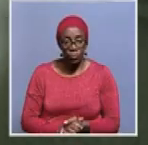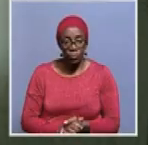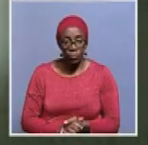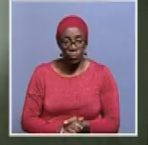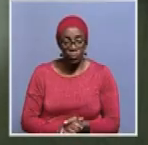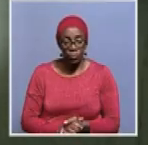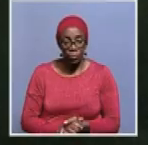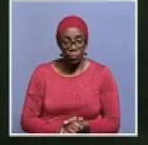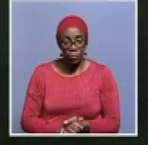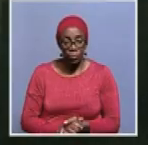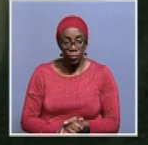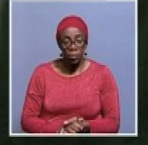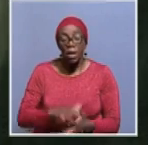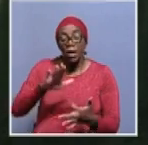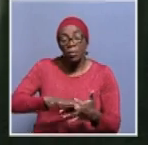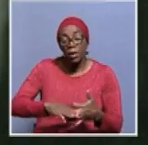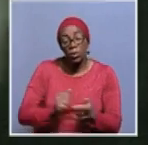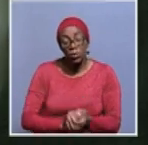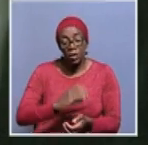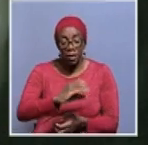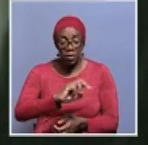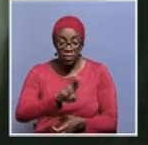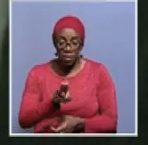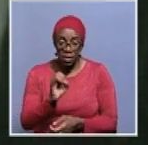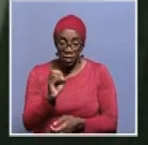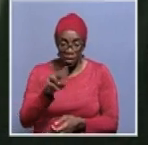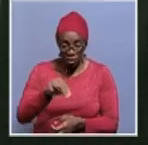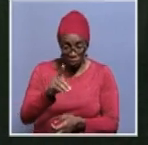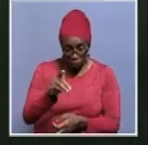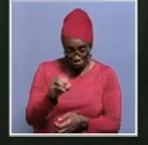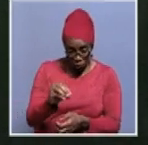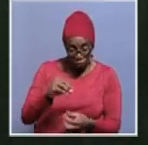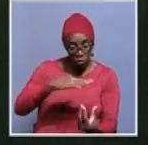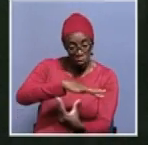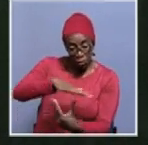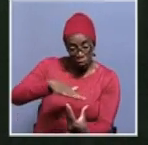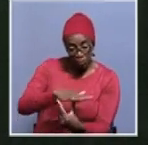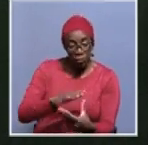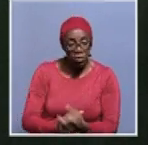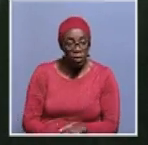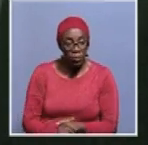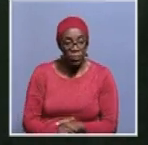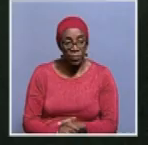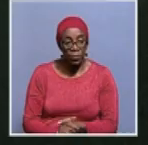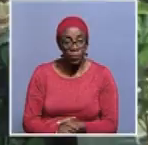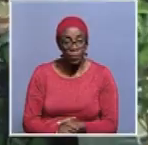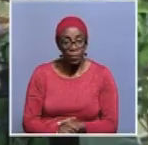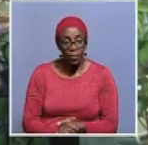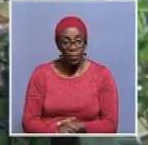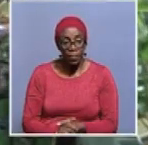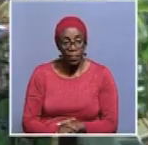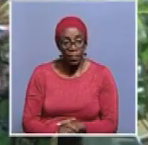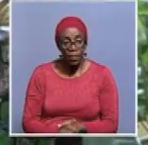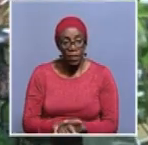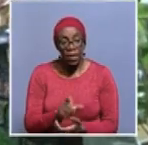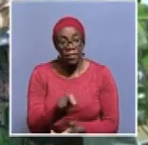as the the chindo family uh the program for the 16th of november there will be a memorial